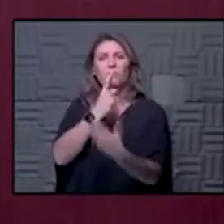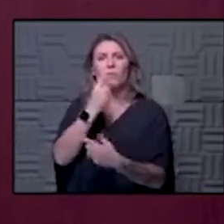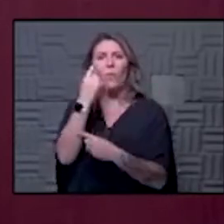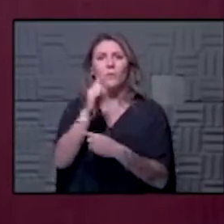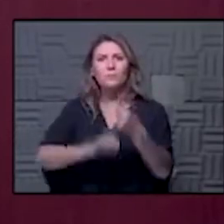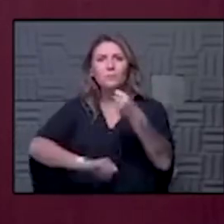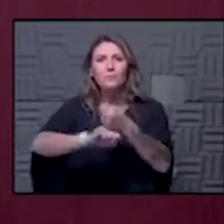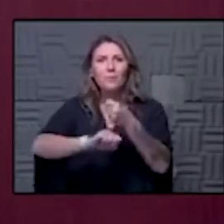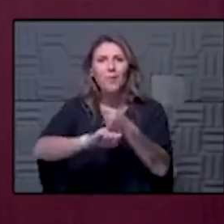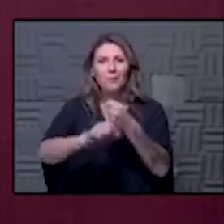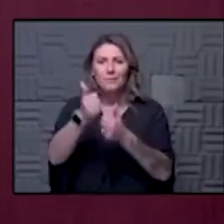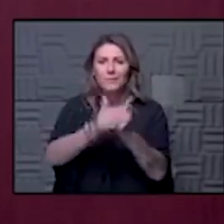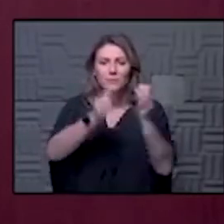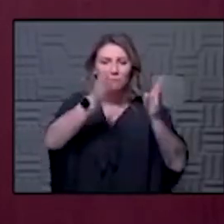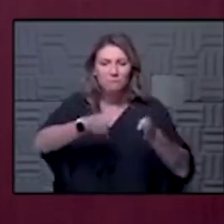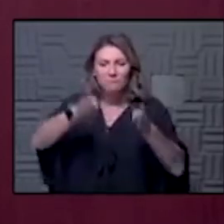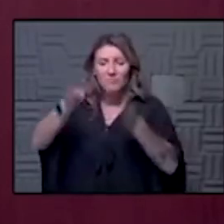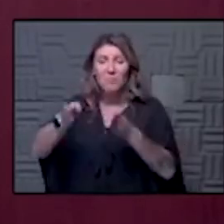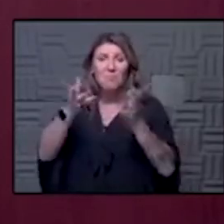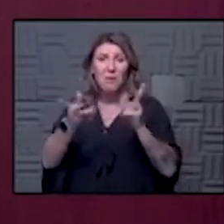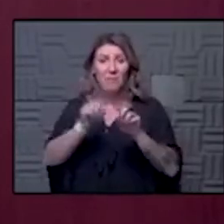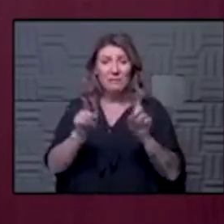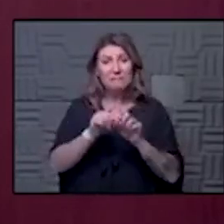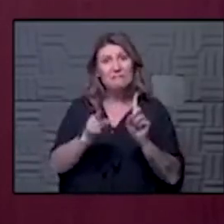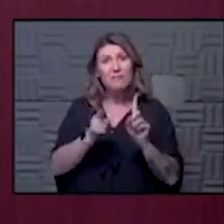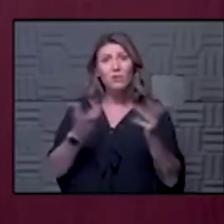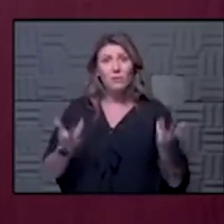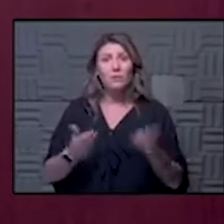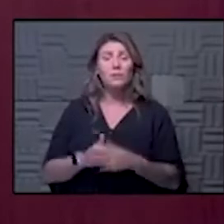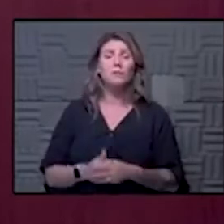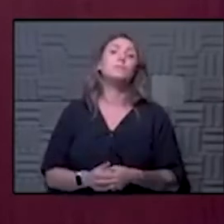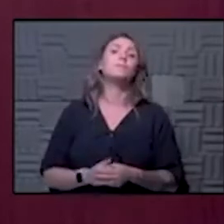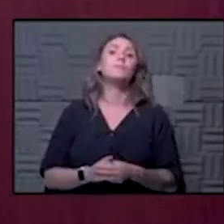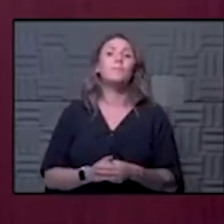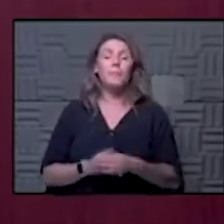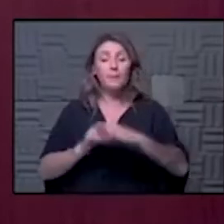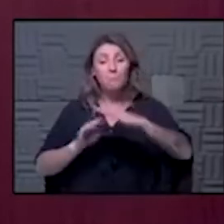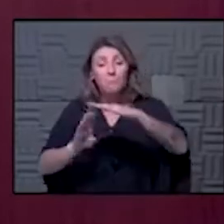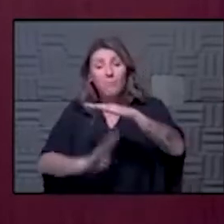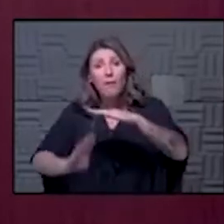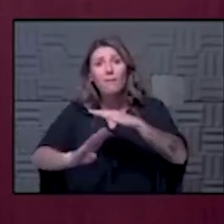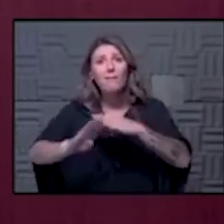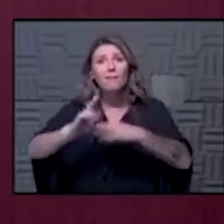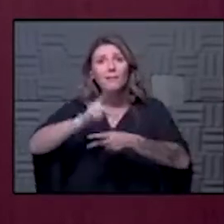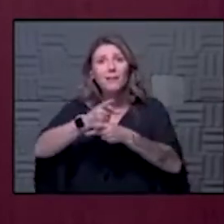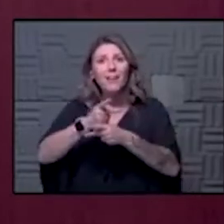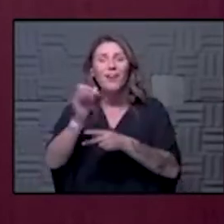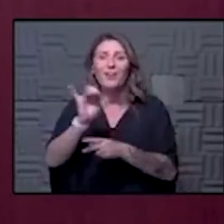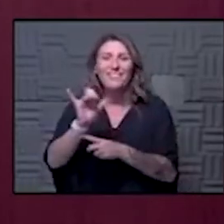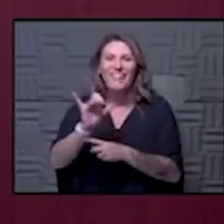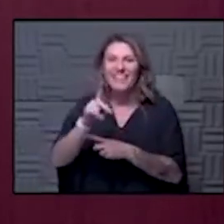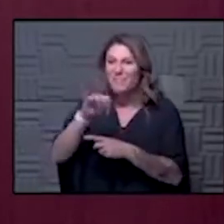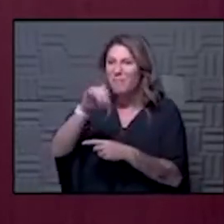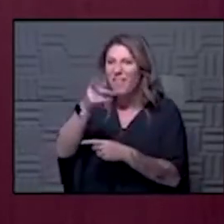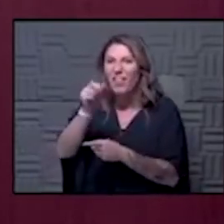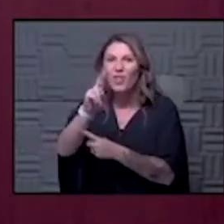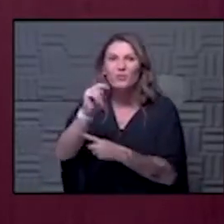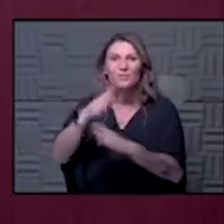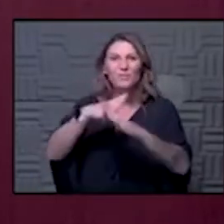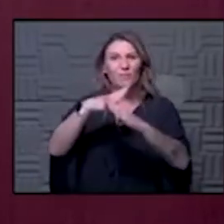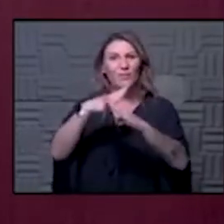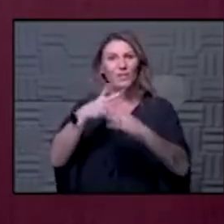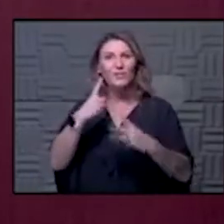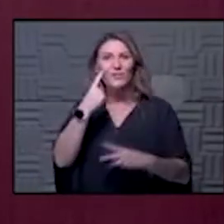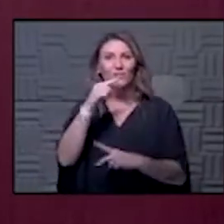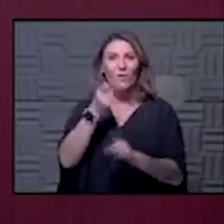each individual may look a little bit different we know that basic care almost like the pillars of prevention for the